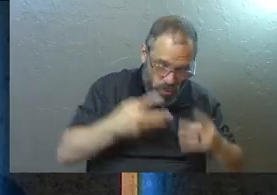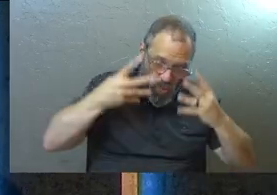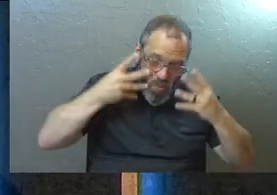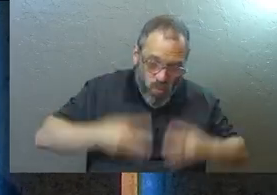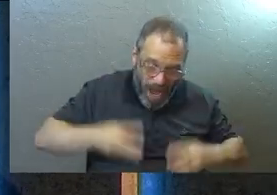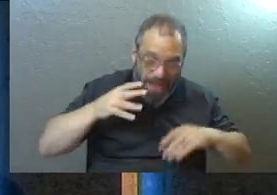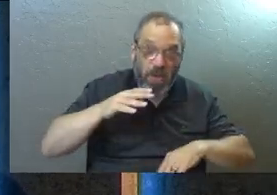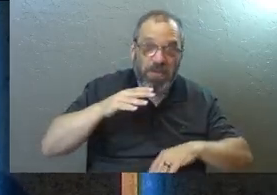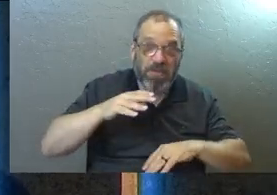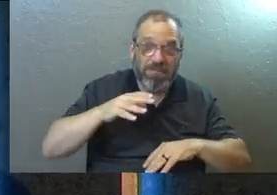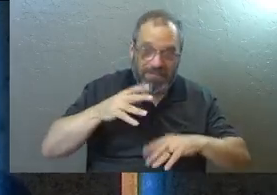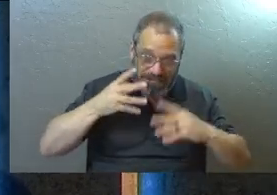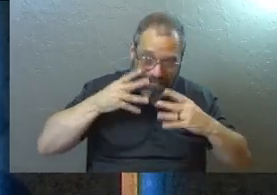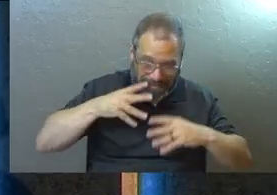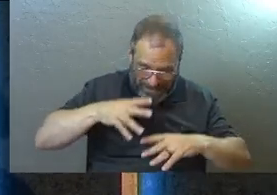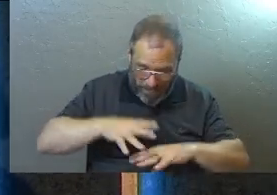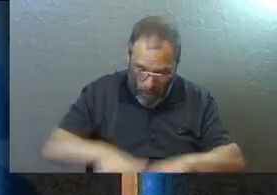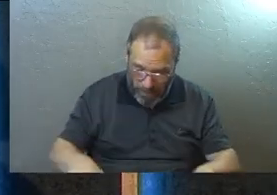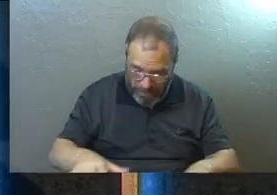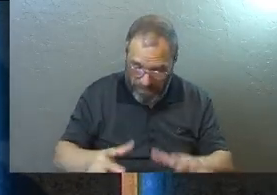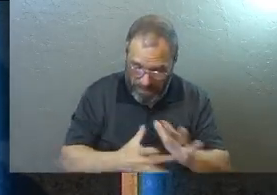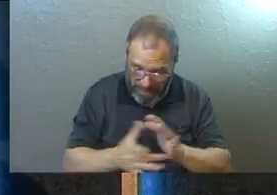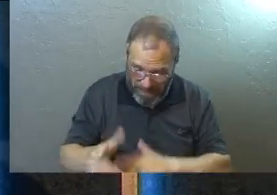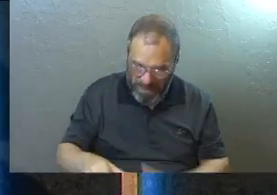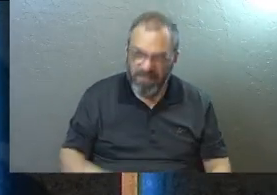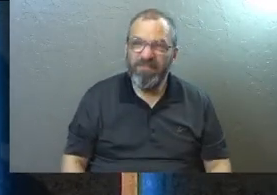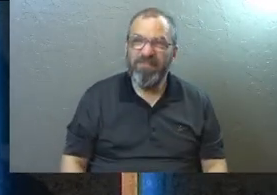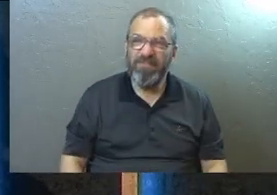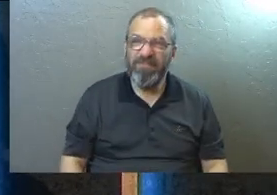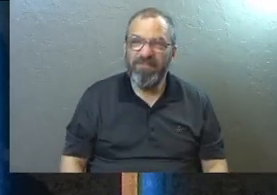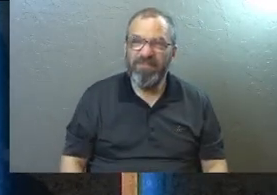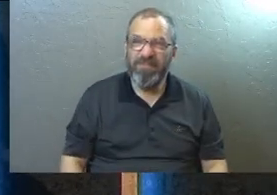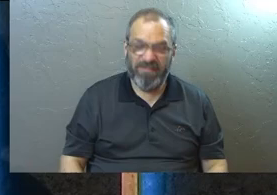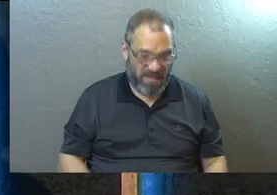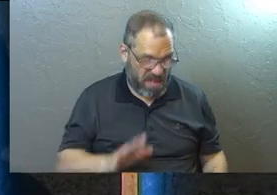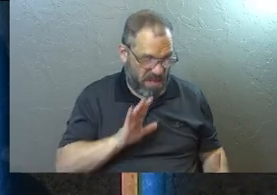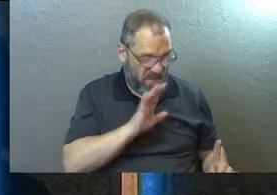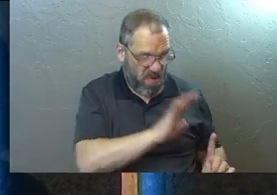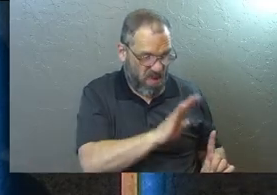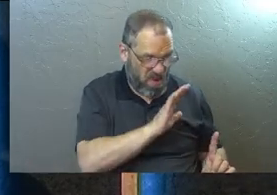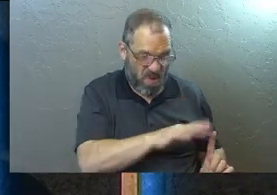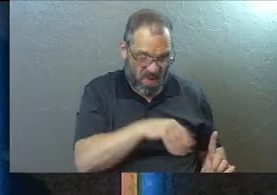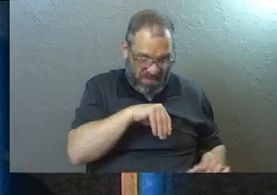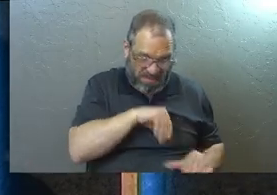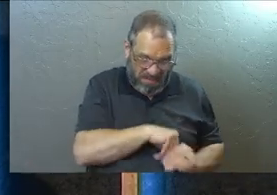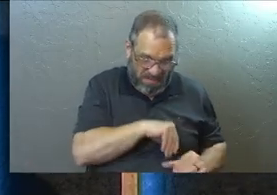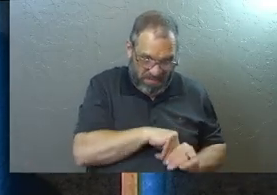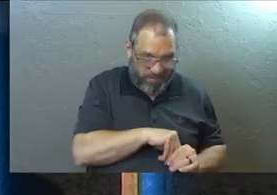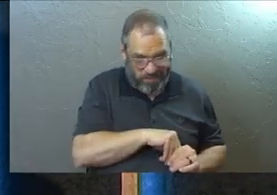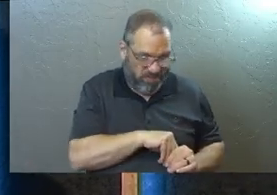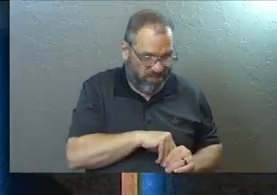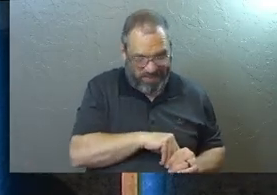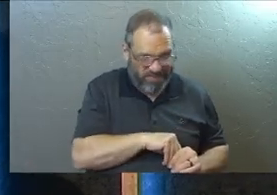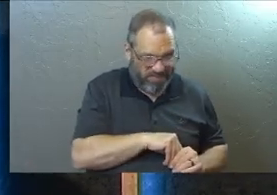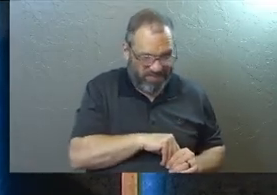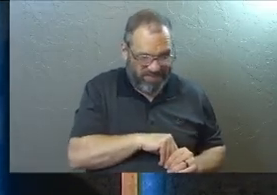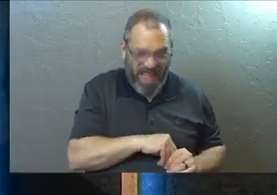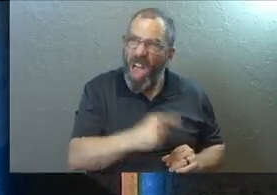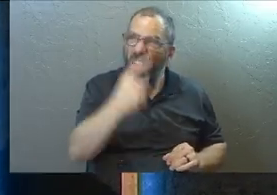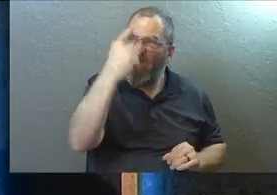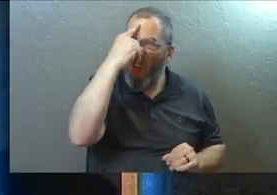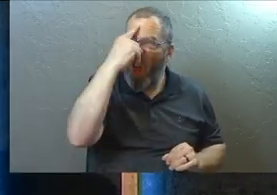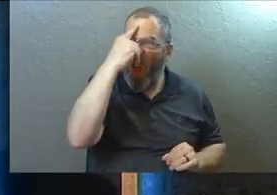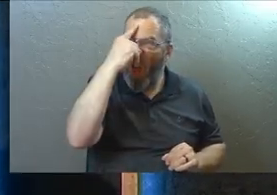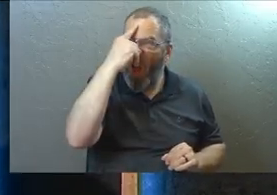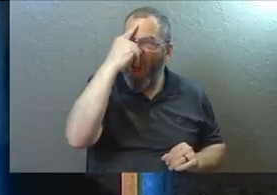and weeping over his feet, do you think everything in her inside was like all of her thoughts?